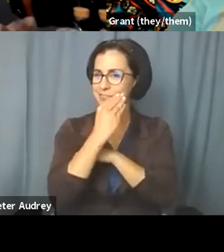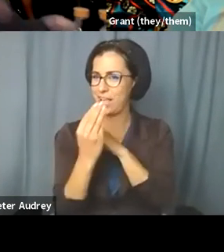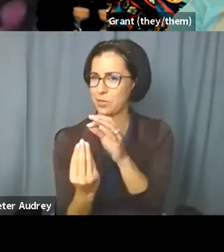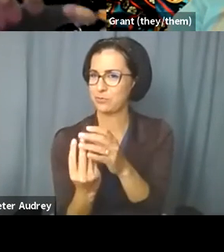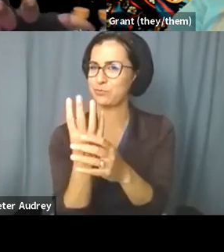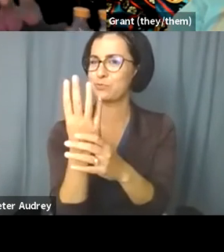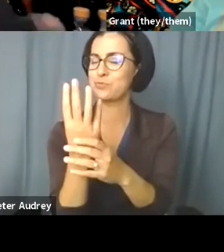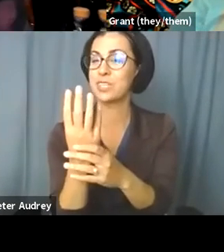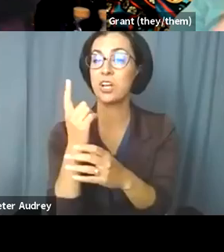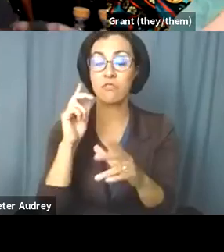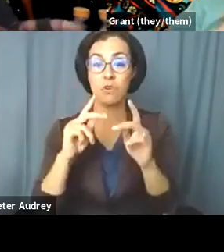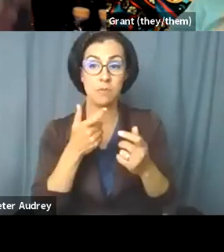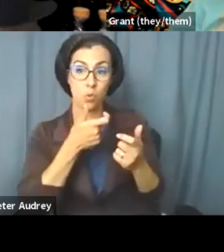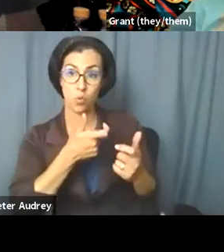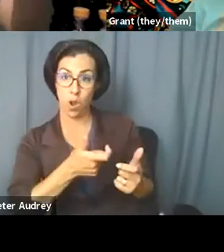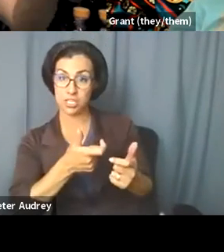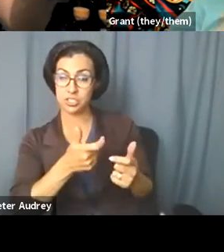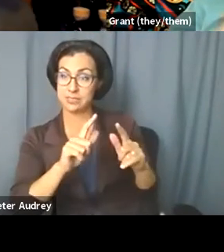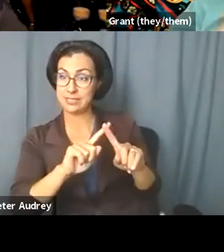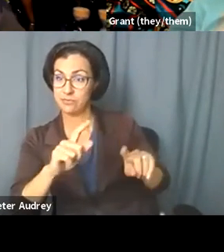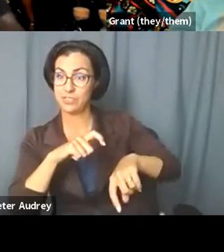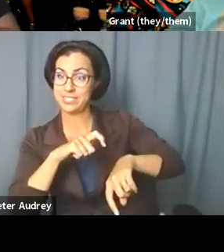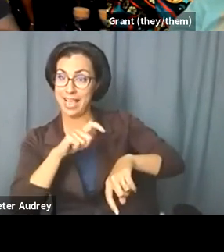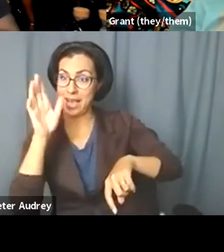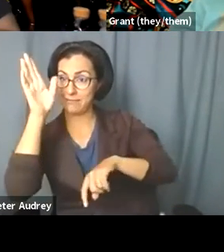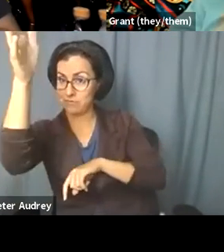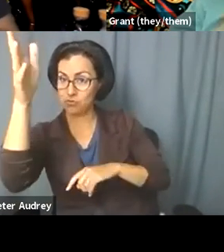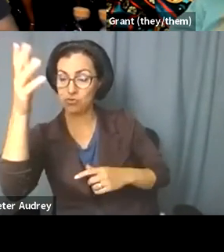asynchronous audience that is viewing this in the future,